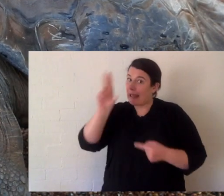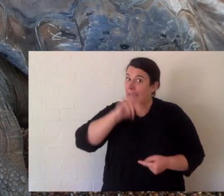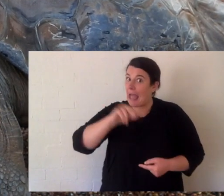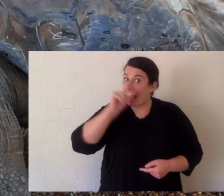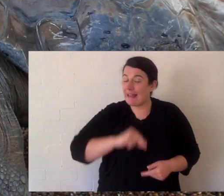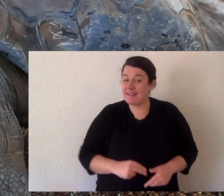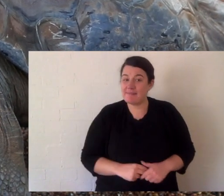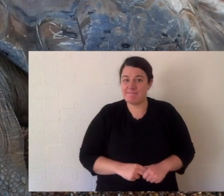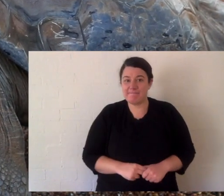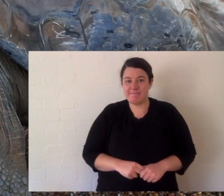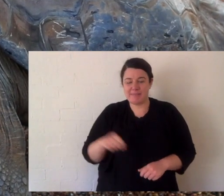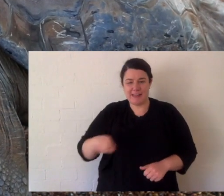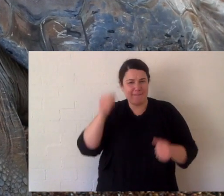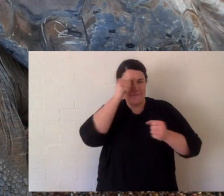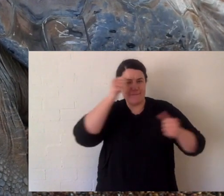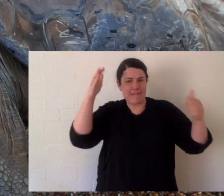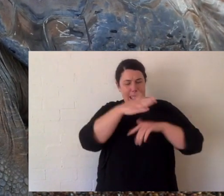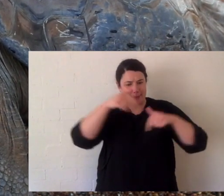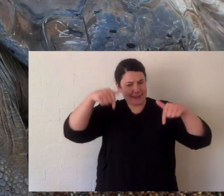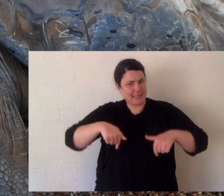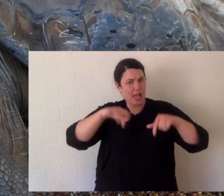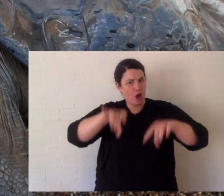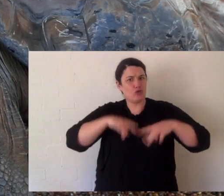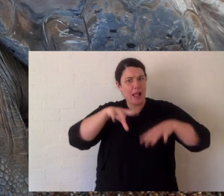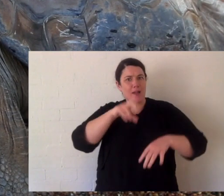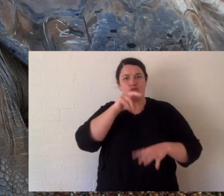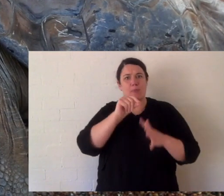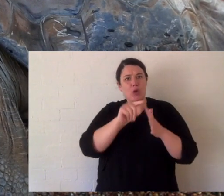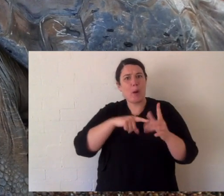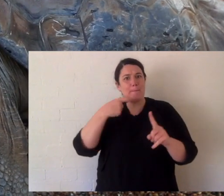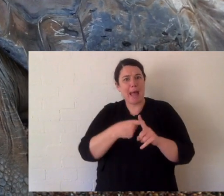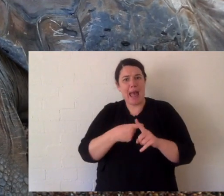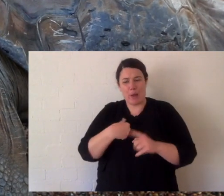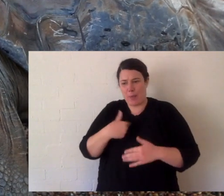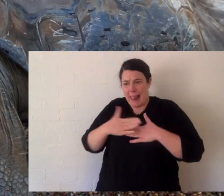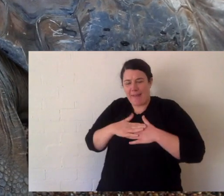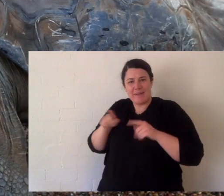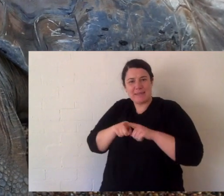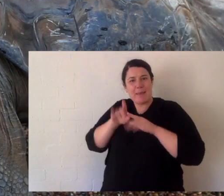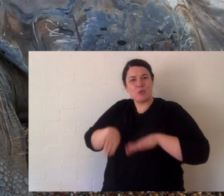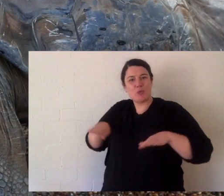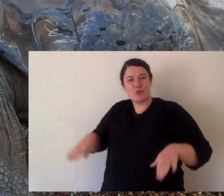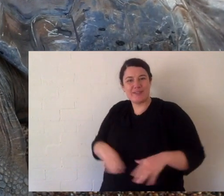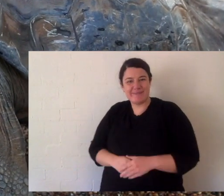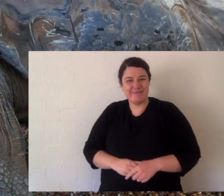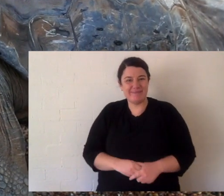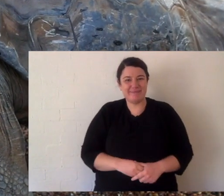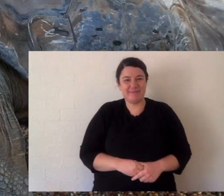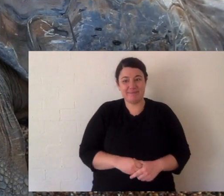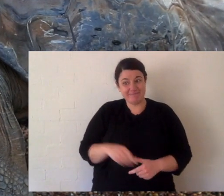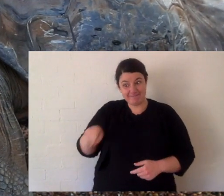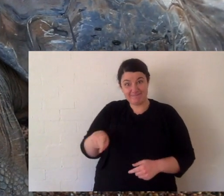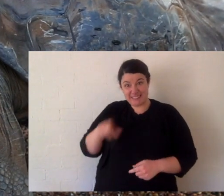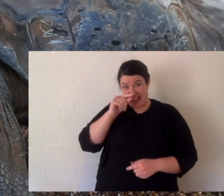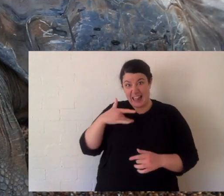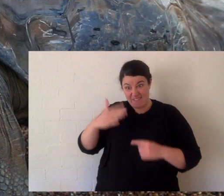Tortoise. Now he's one of the superstars here at the park, and we love him like a child. Galaps can